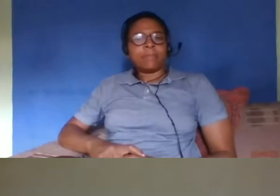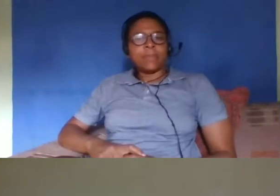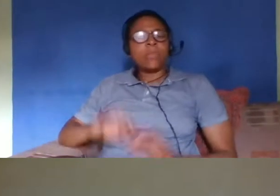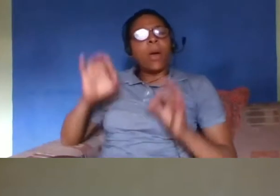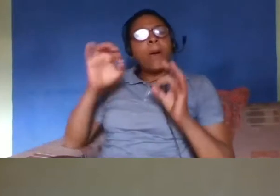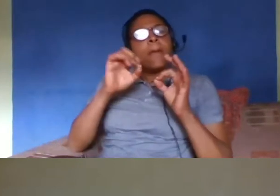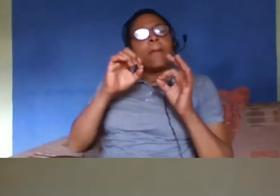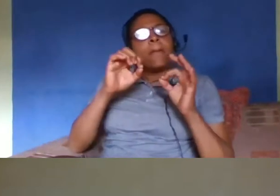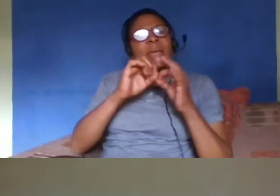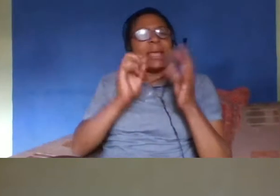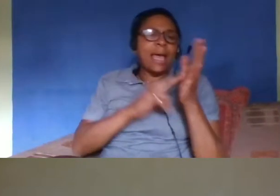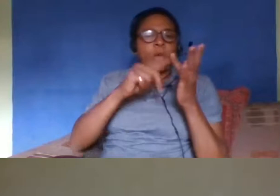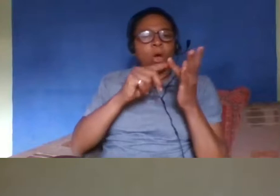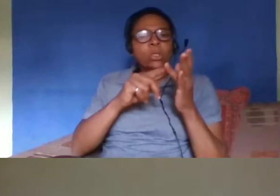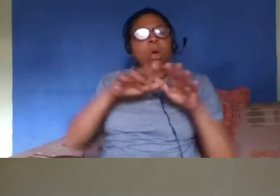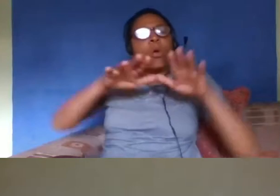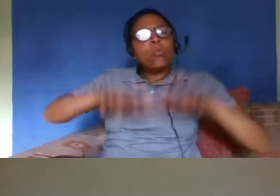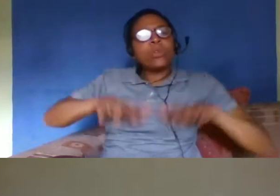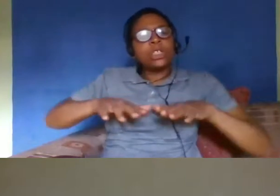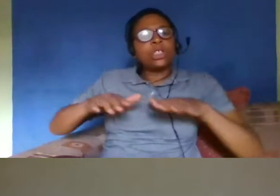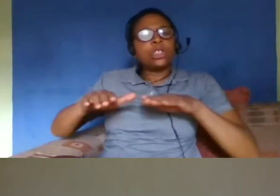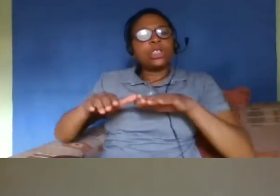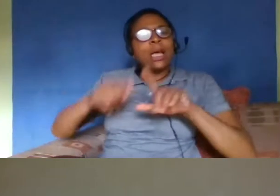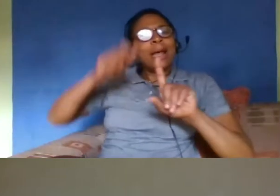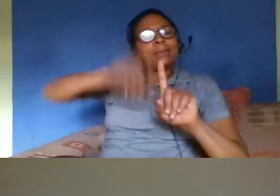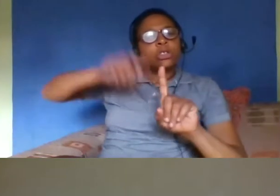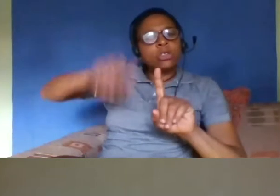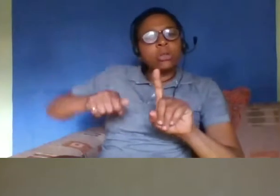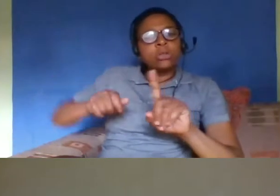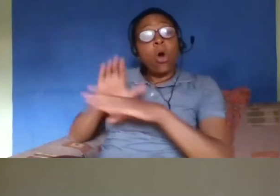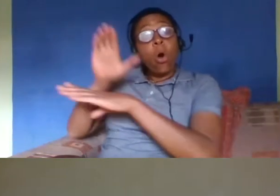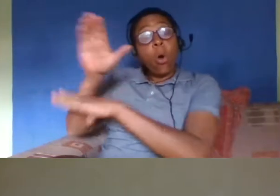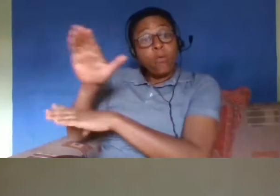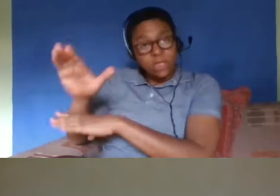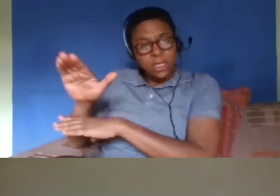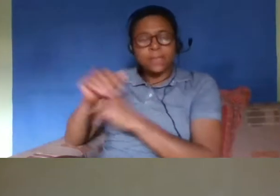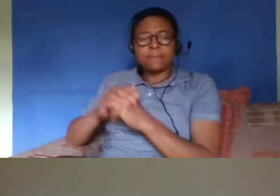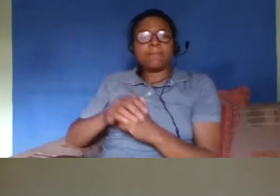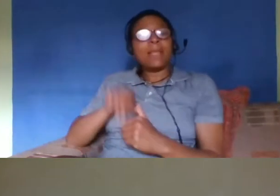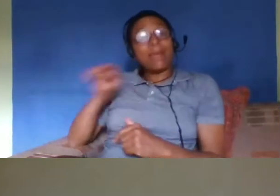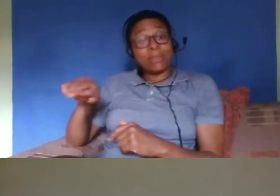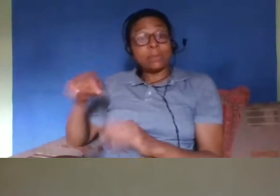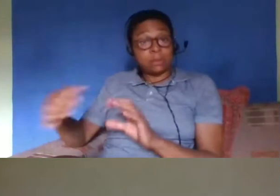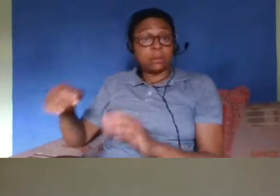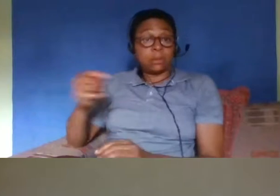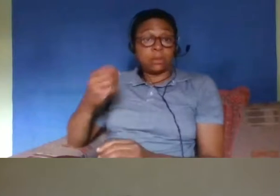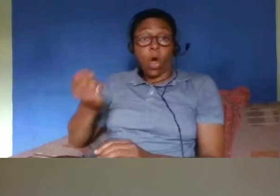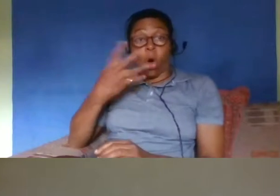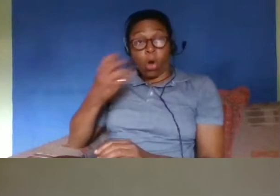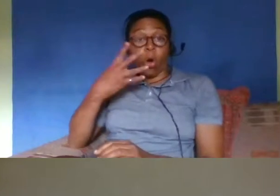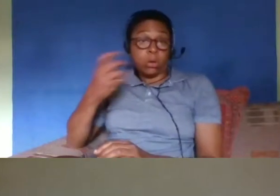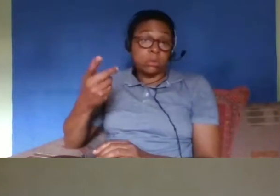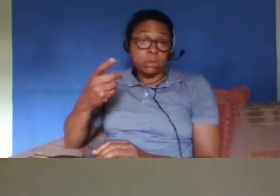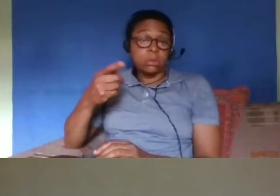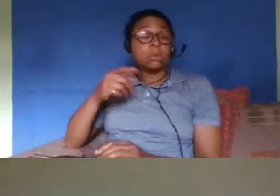they're sometimes known british nationals overseas and this is the group in hong kong of course hong kong was a british colony it was handed um back over to the chinese